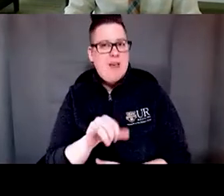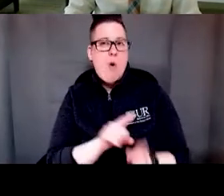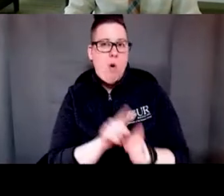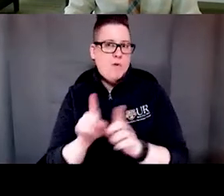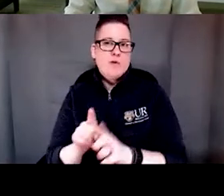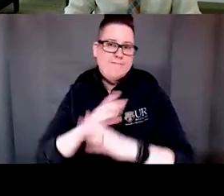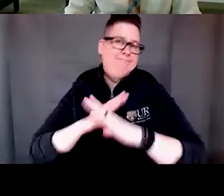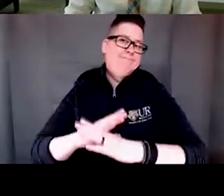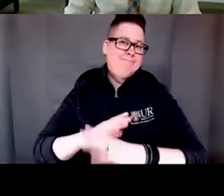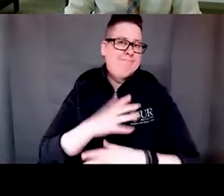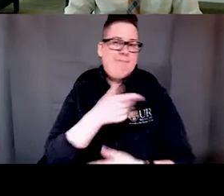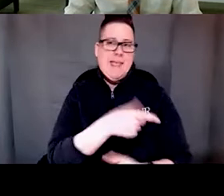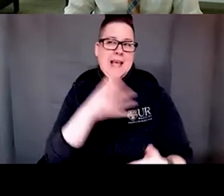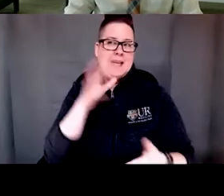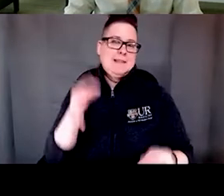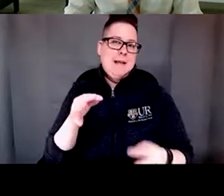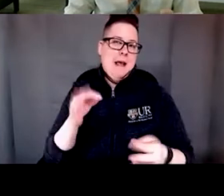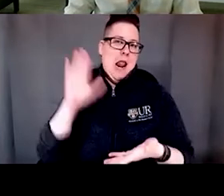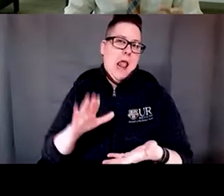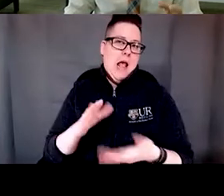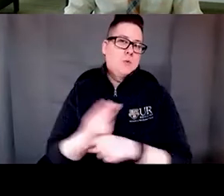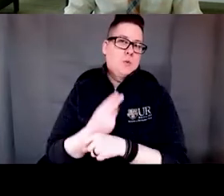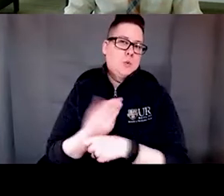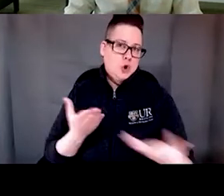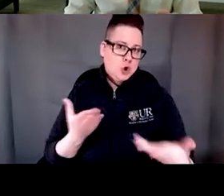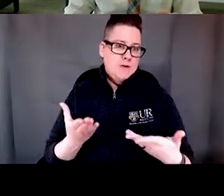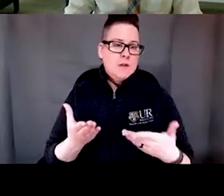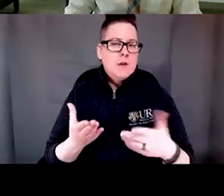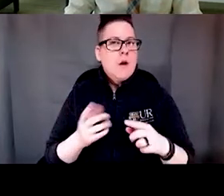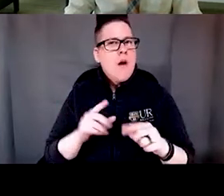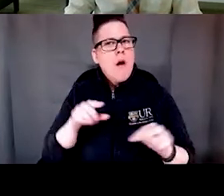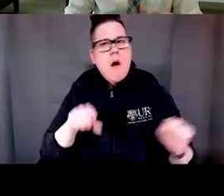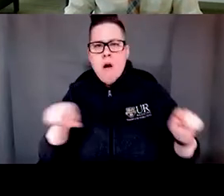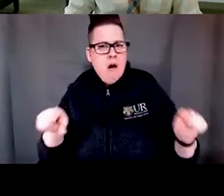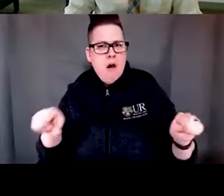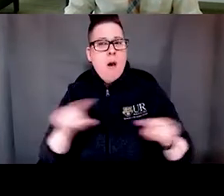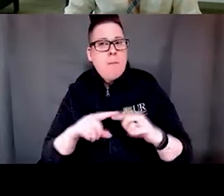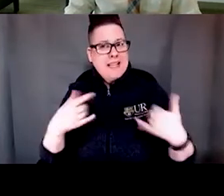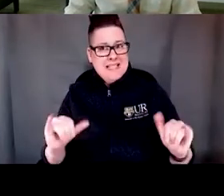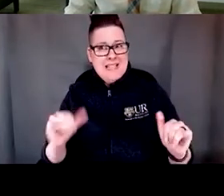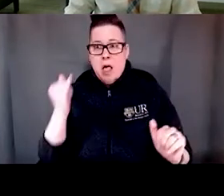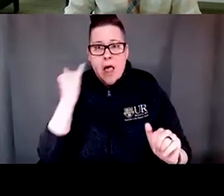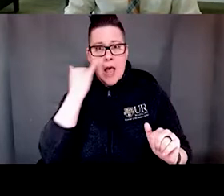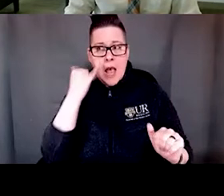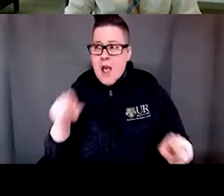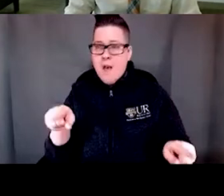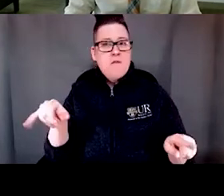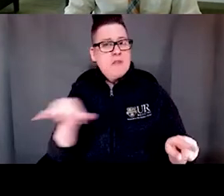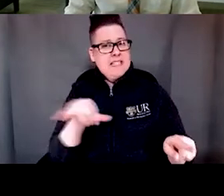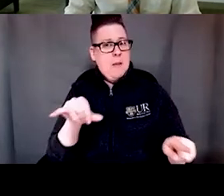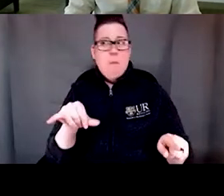access these services. However, these differences still persist even when access is similar across ethnic groups.